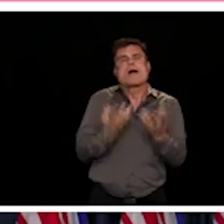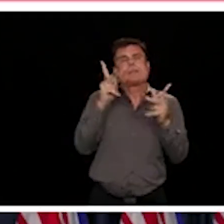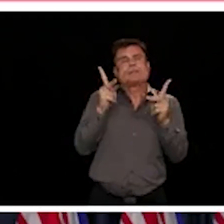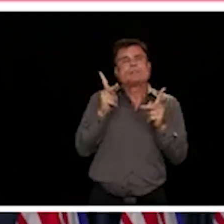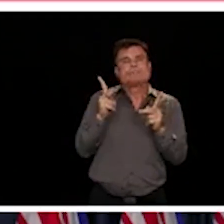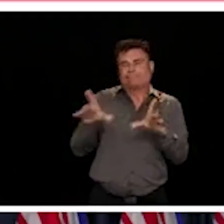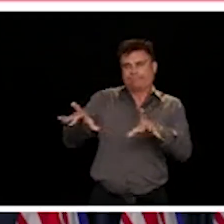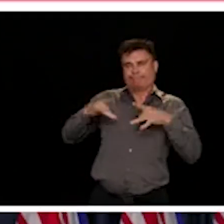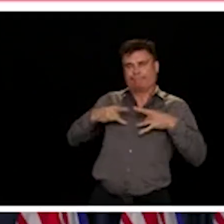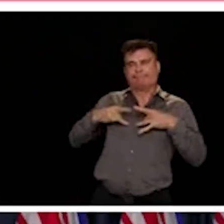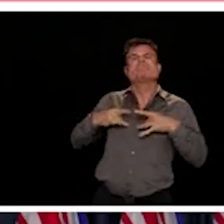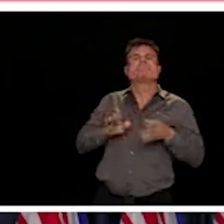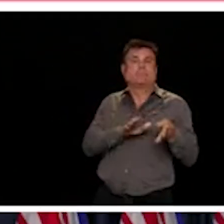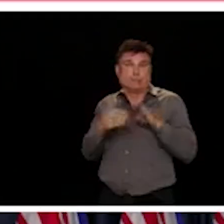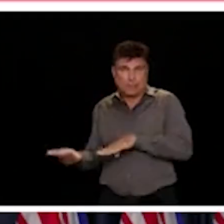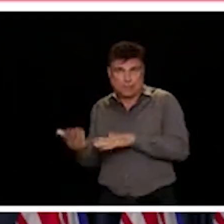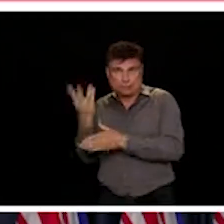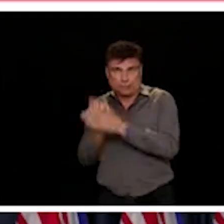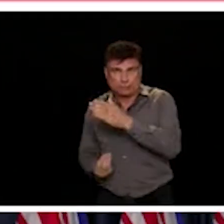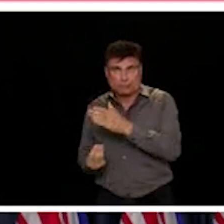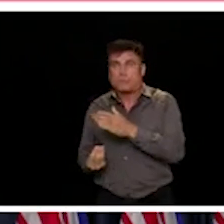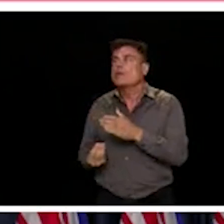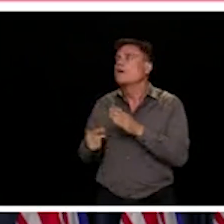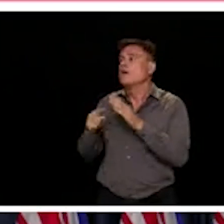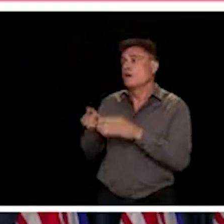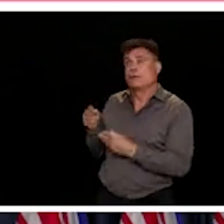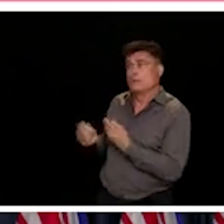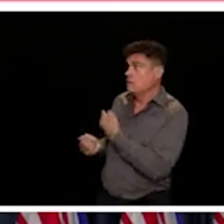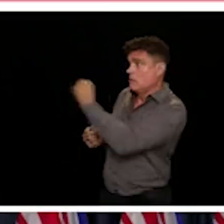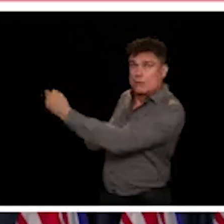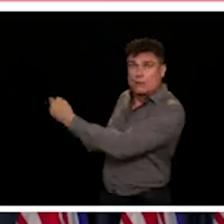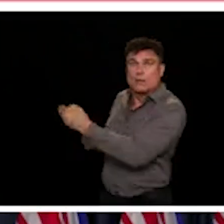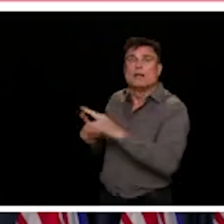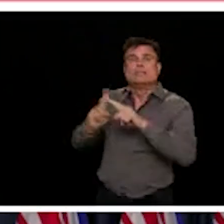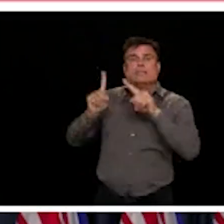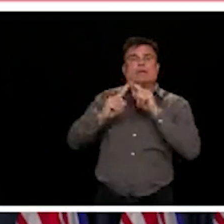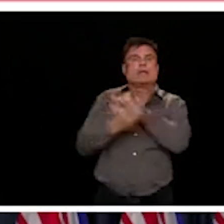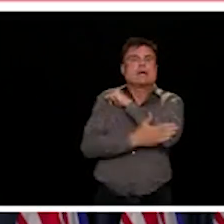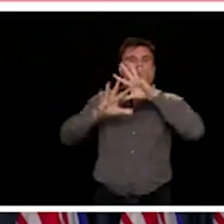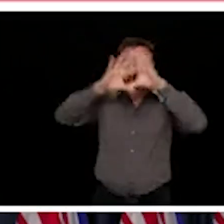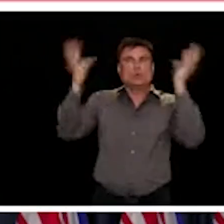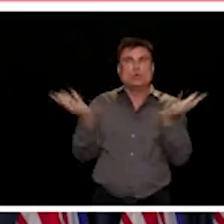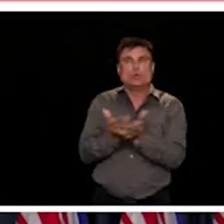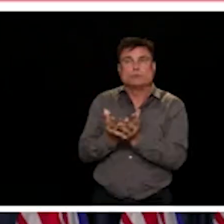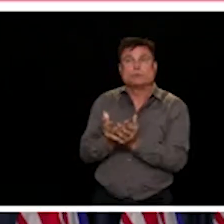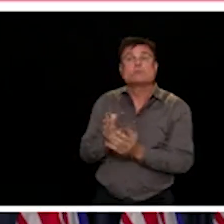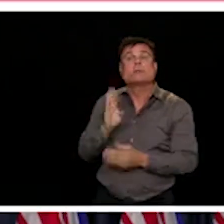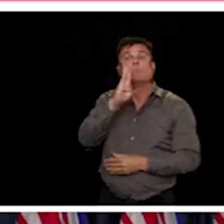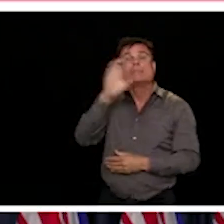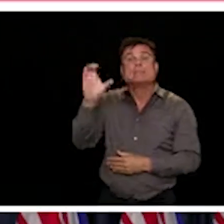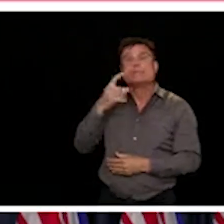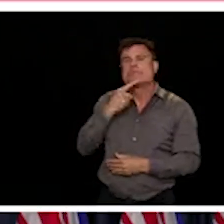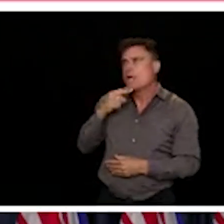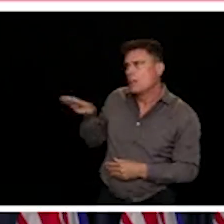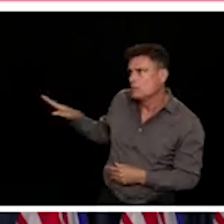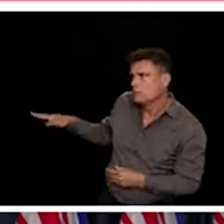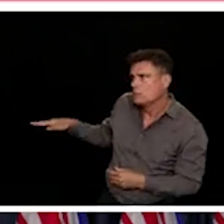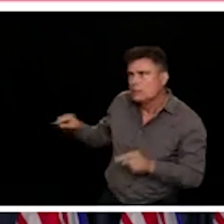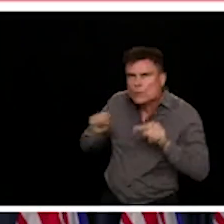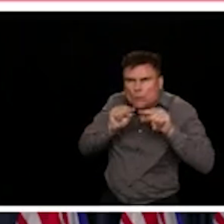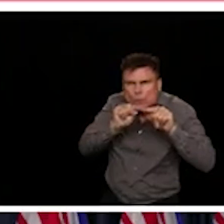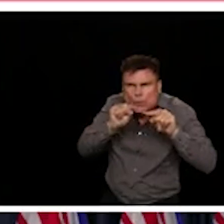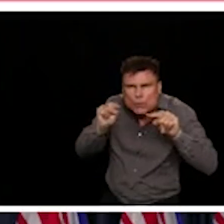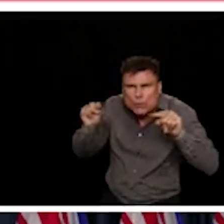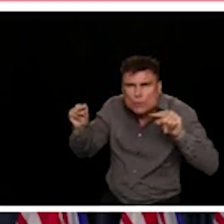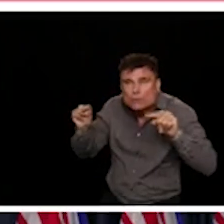which is good news for us. And compared to other provinces in Canada, where we also remain quite low.